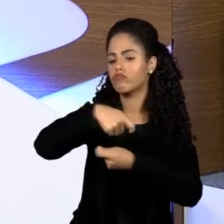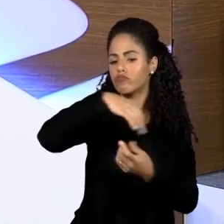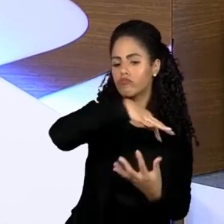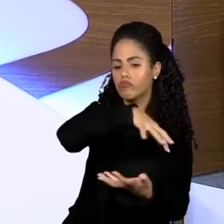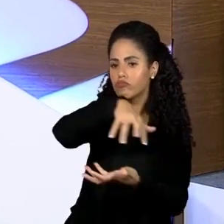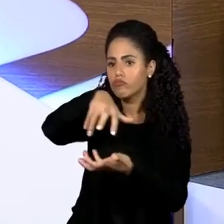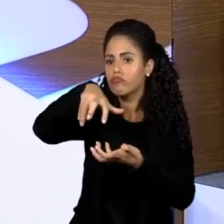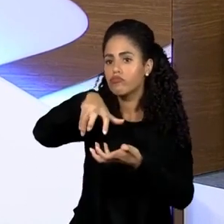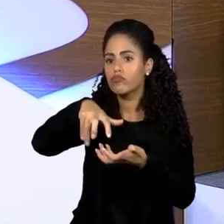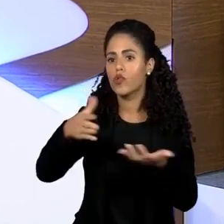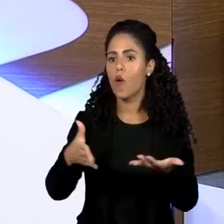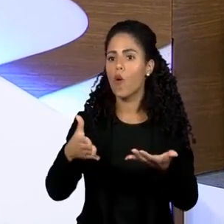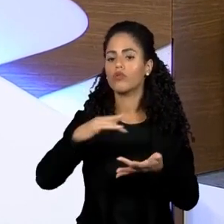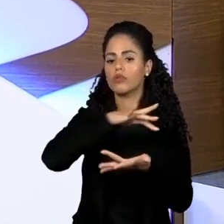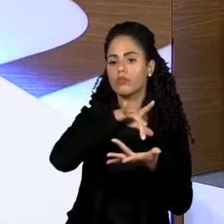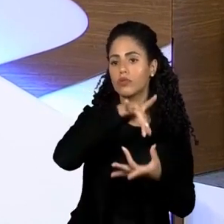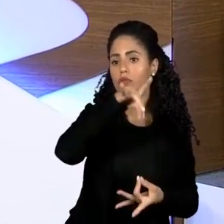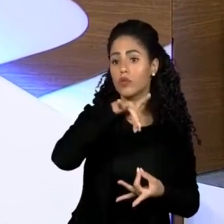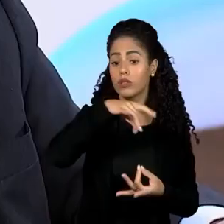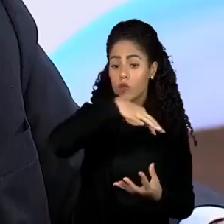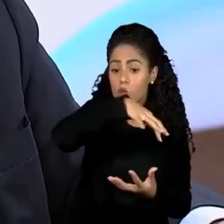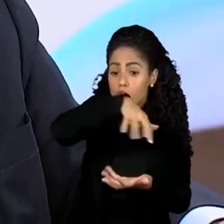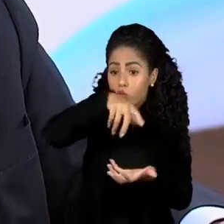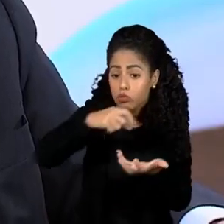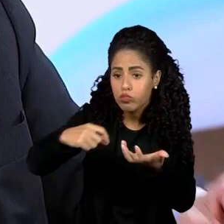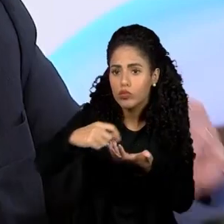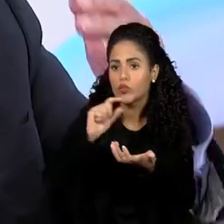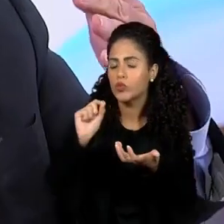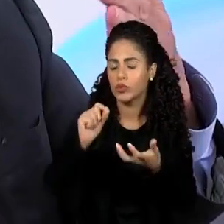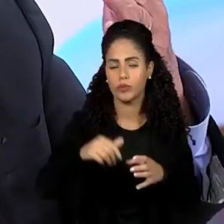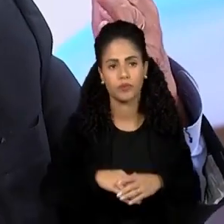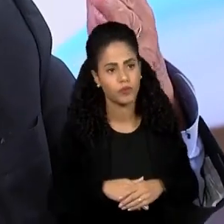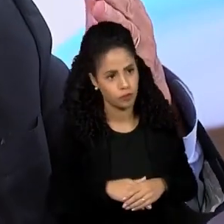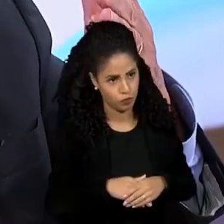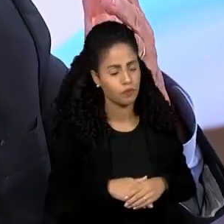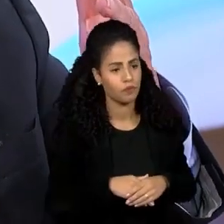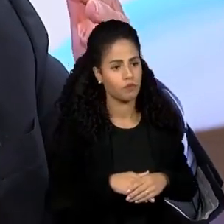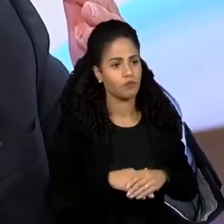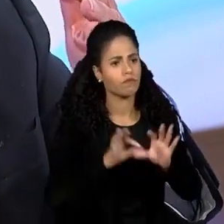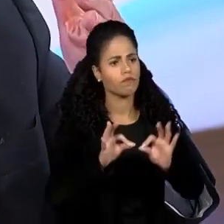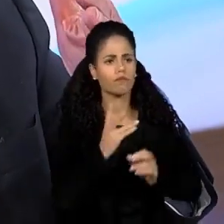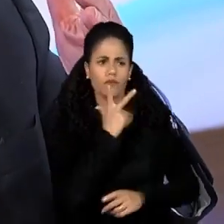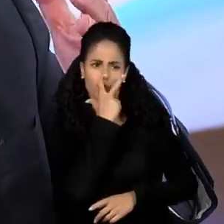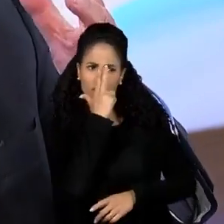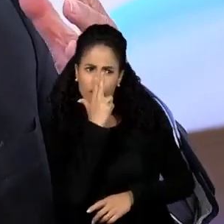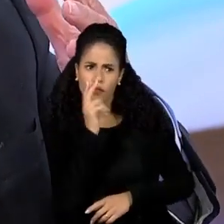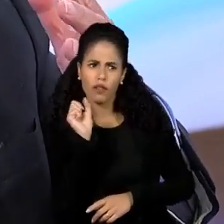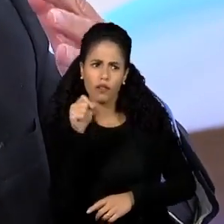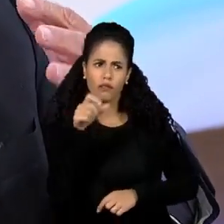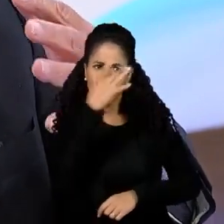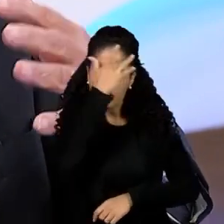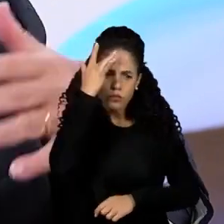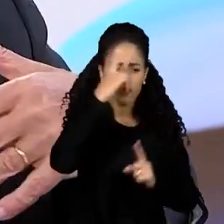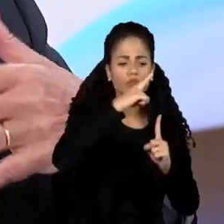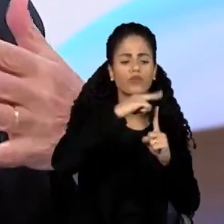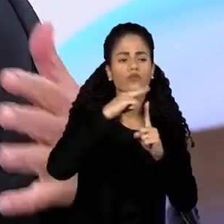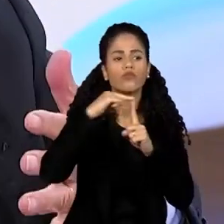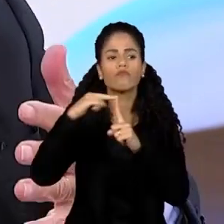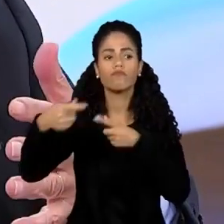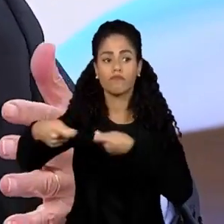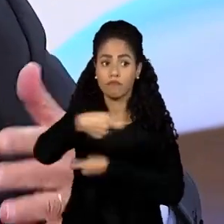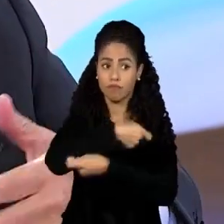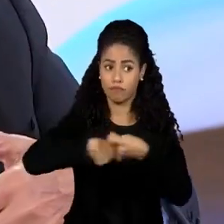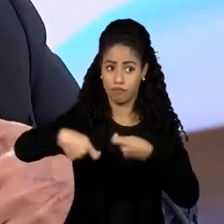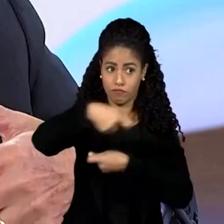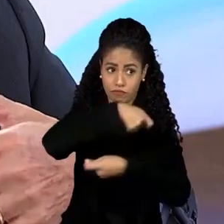status of our democracies in the world today. So I think the model that people talked